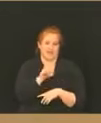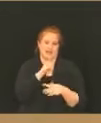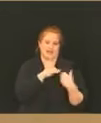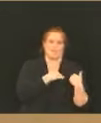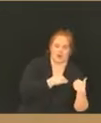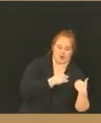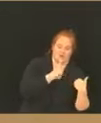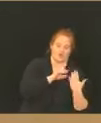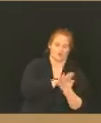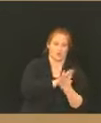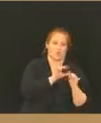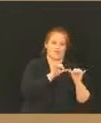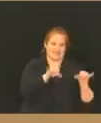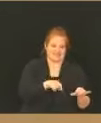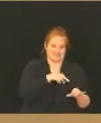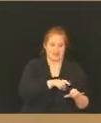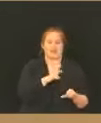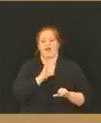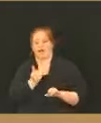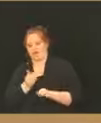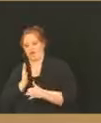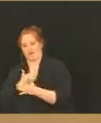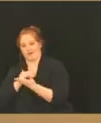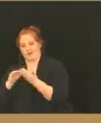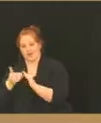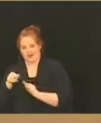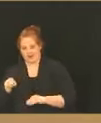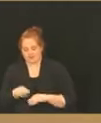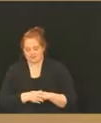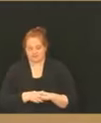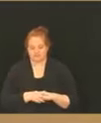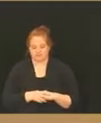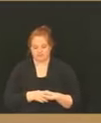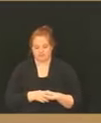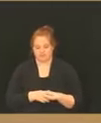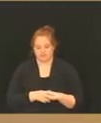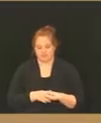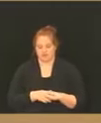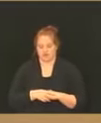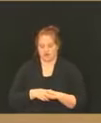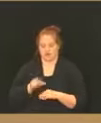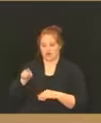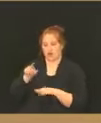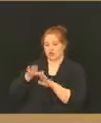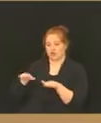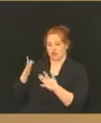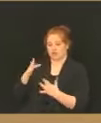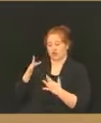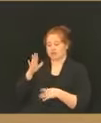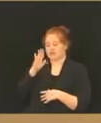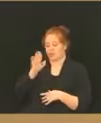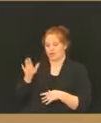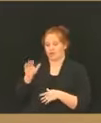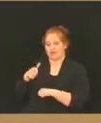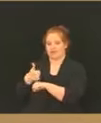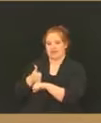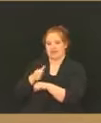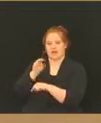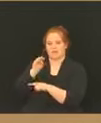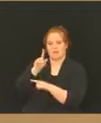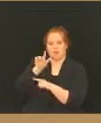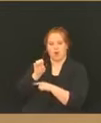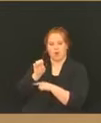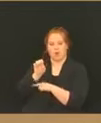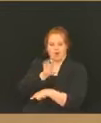for both the school system and our community. And so what this will look like is Children's Mercy is going to be setting up mobile clinics at